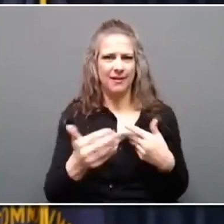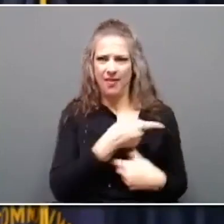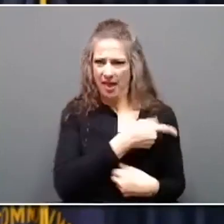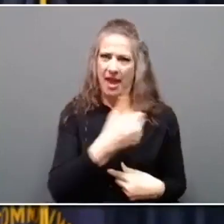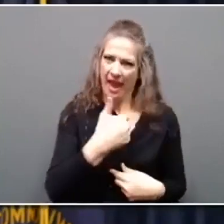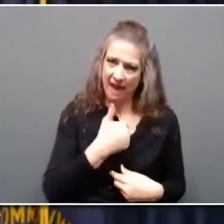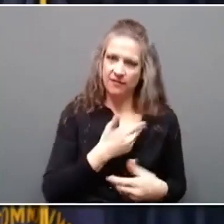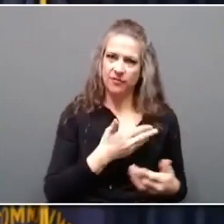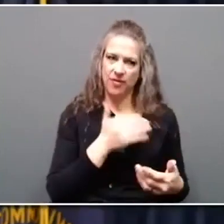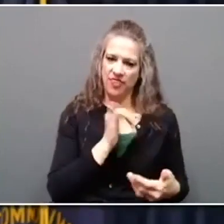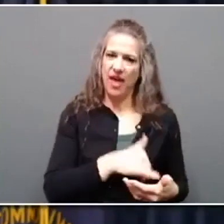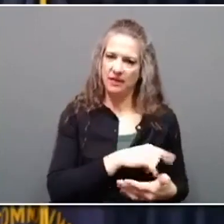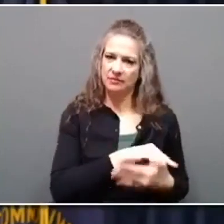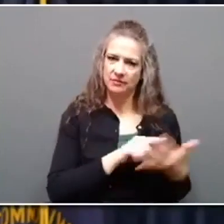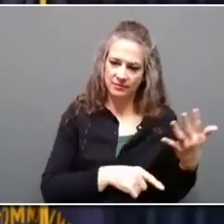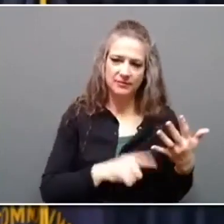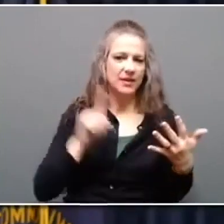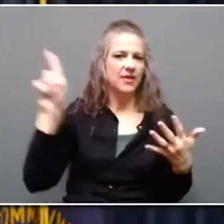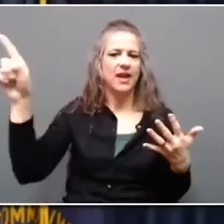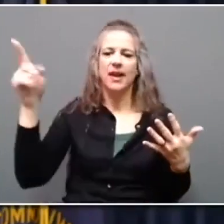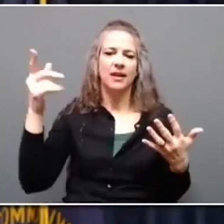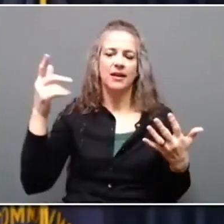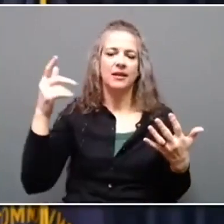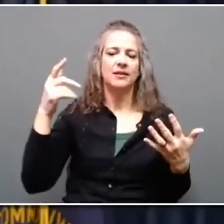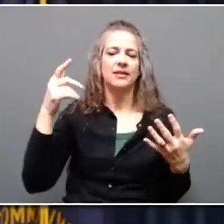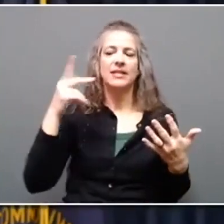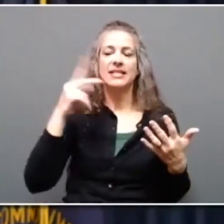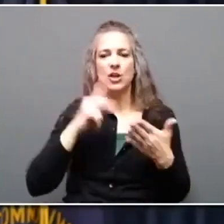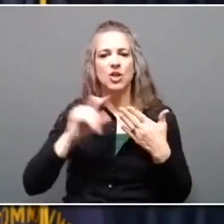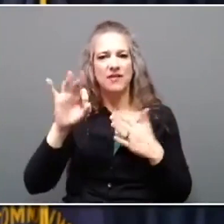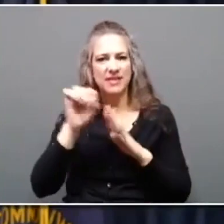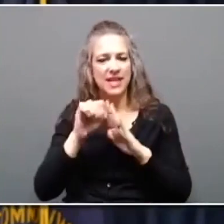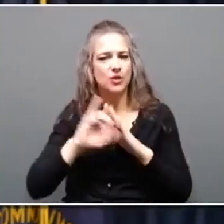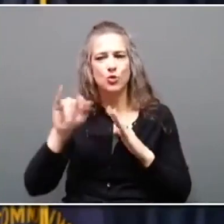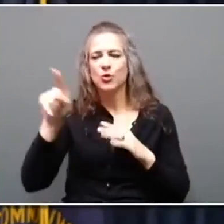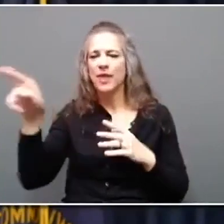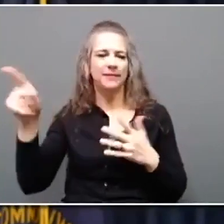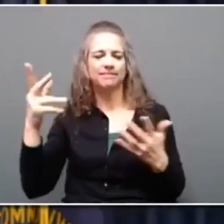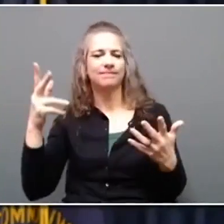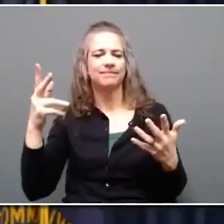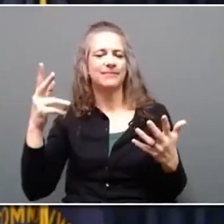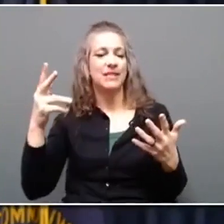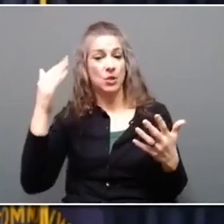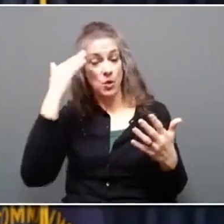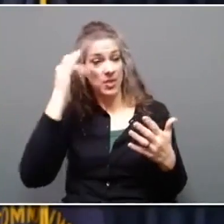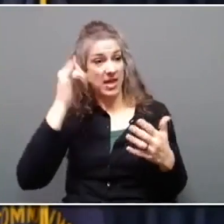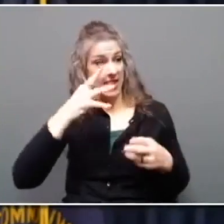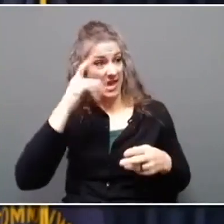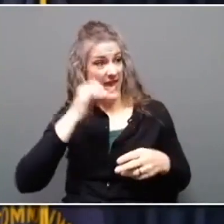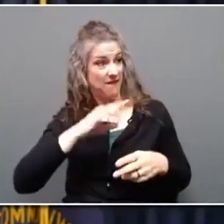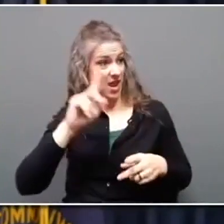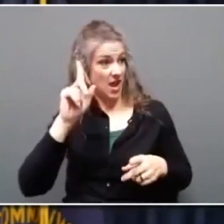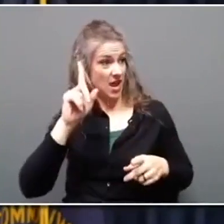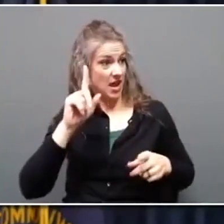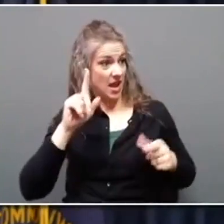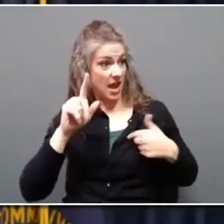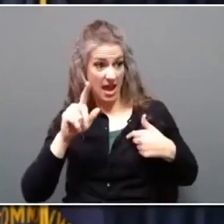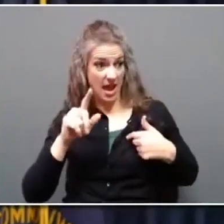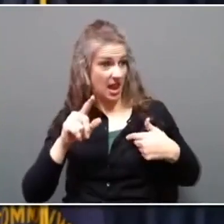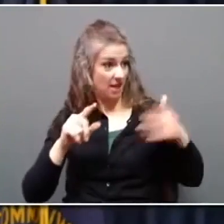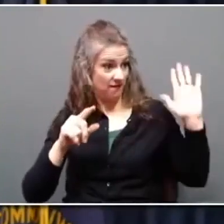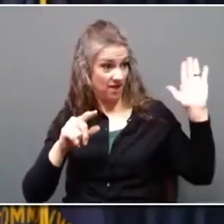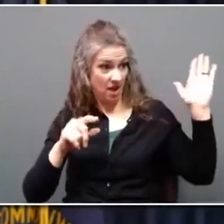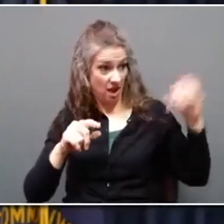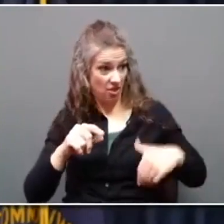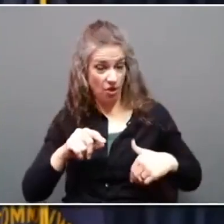of State that it's all about party, and they would likely switch it back the moment that a governor of a different party came in.